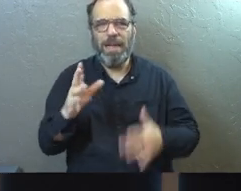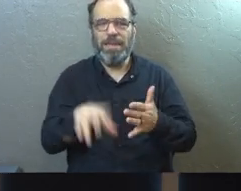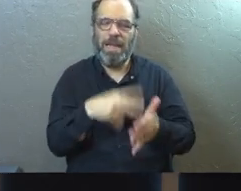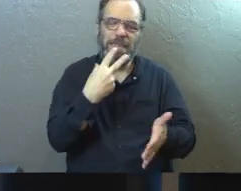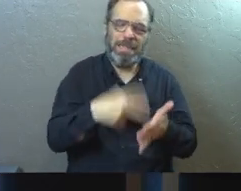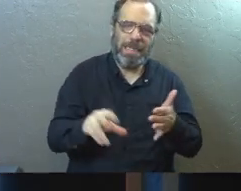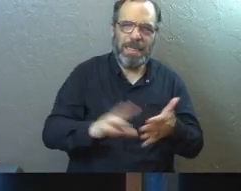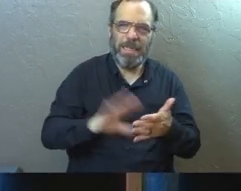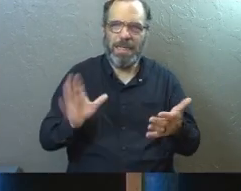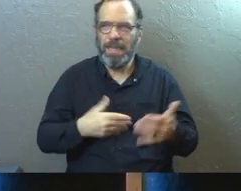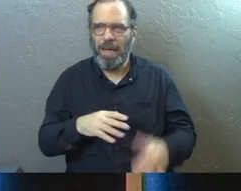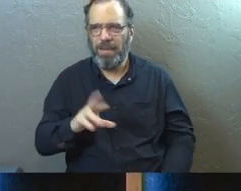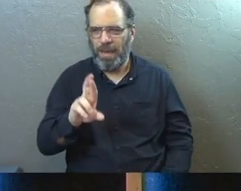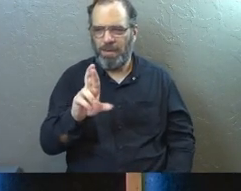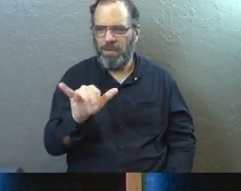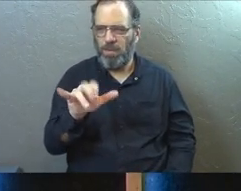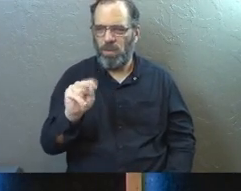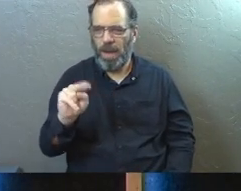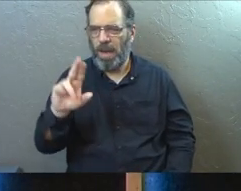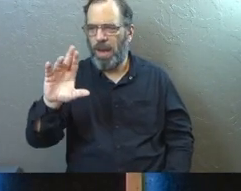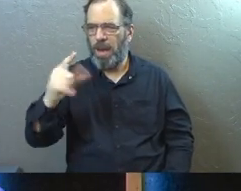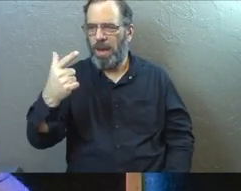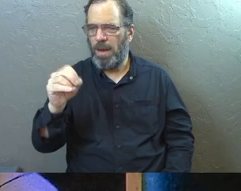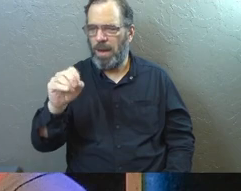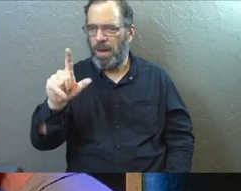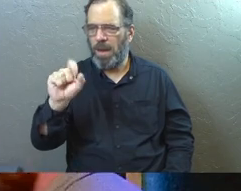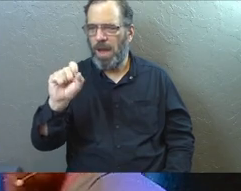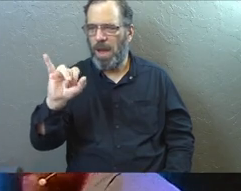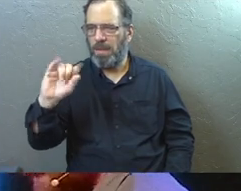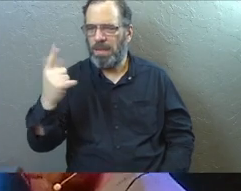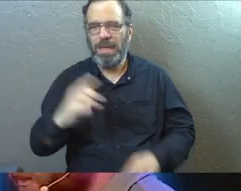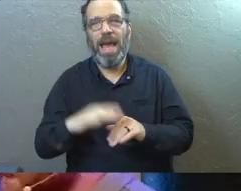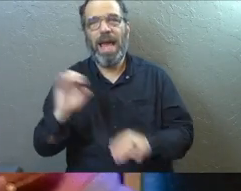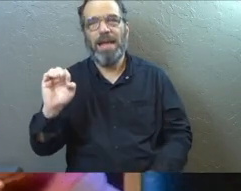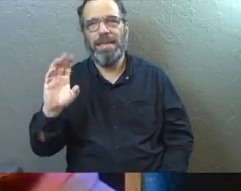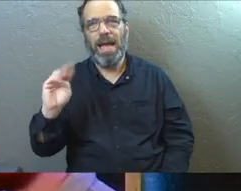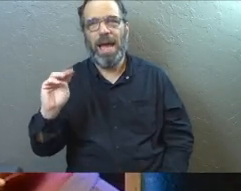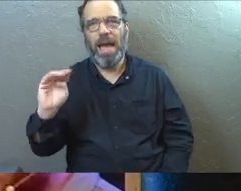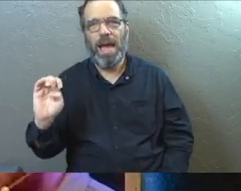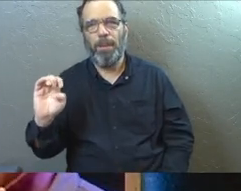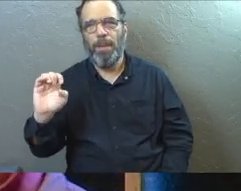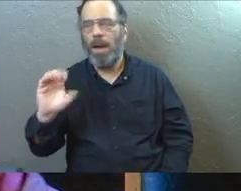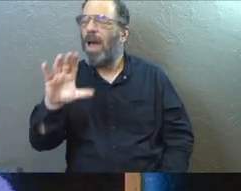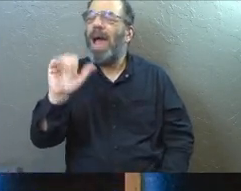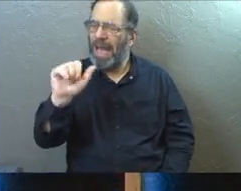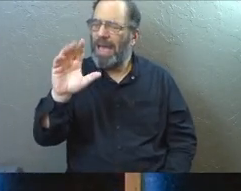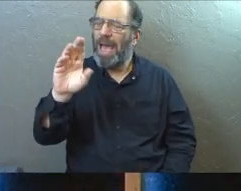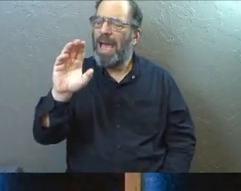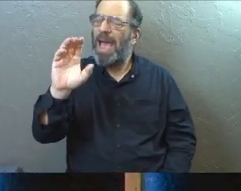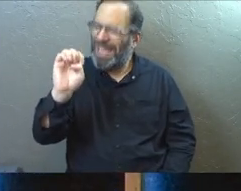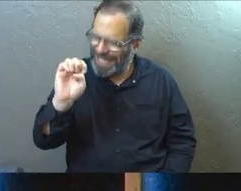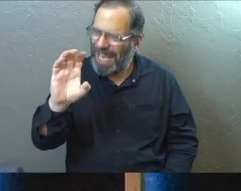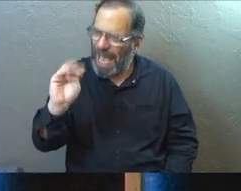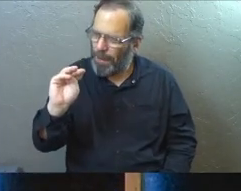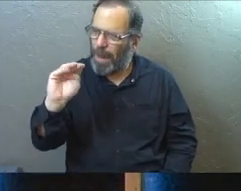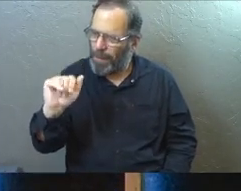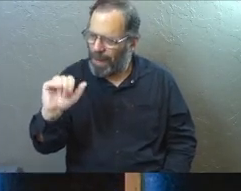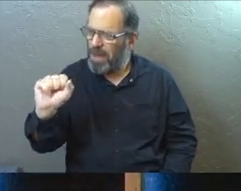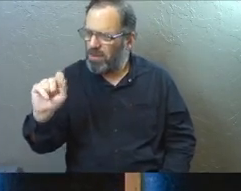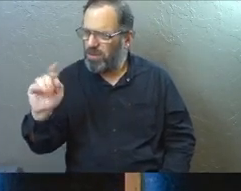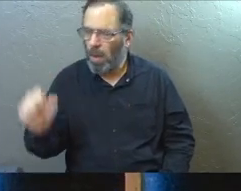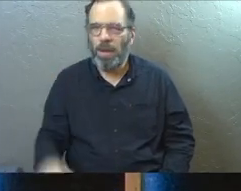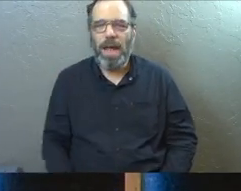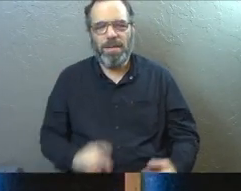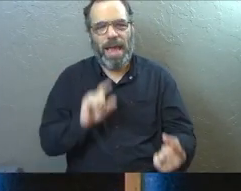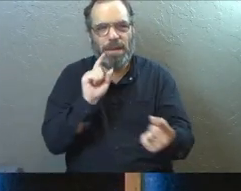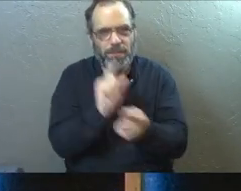and Ryan Gosling and Emma Stone. And, you know, who doesn't love that? But they follow this same sort of pattern, which is these people meet each other and